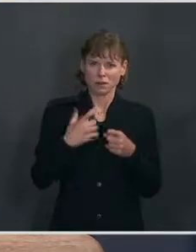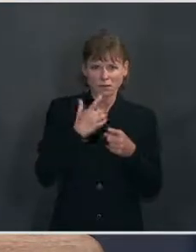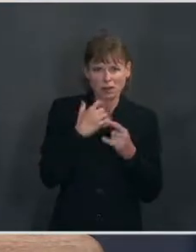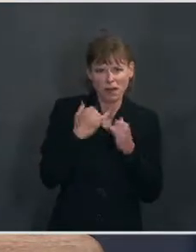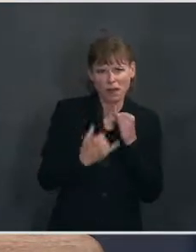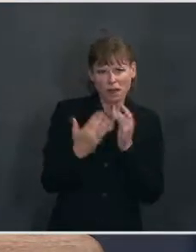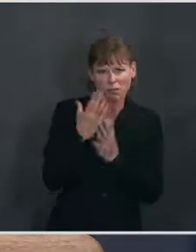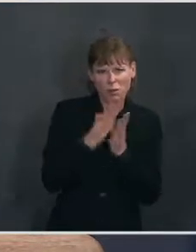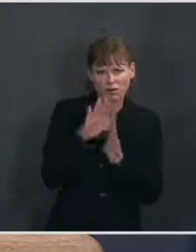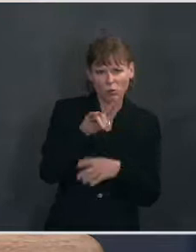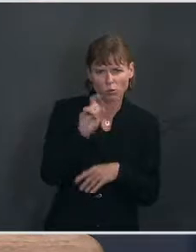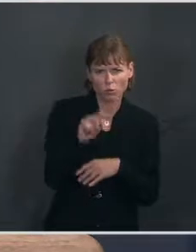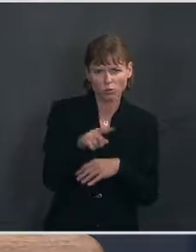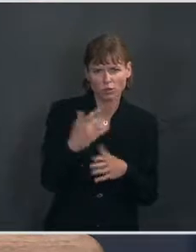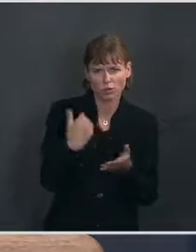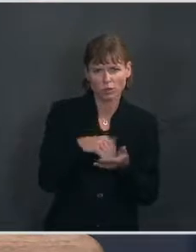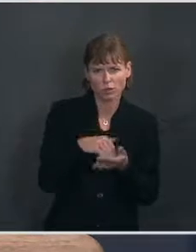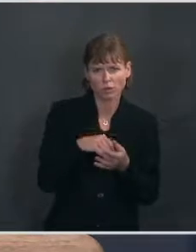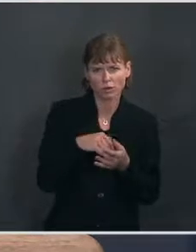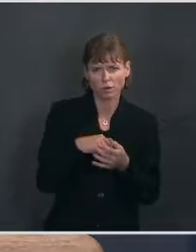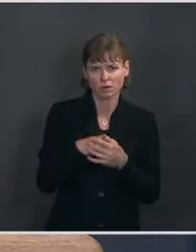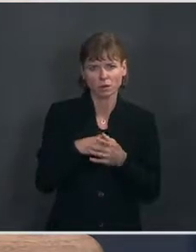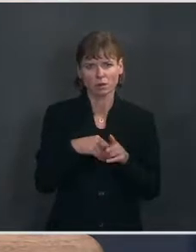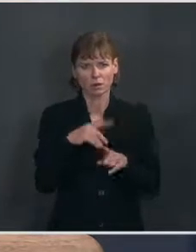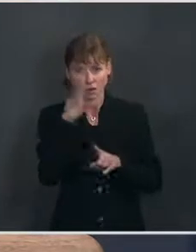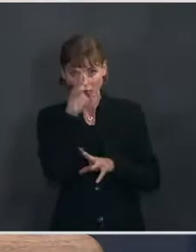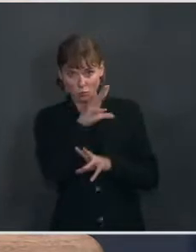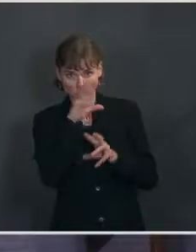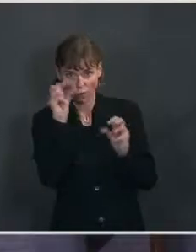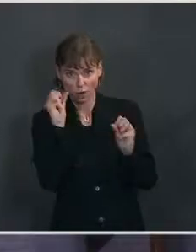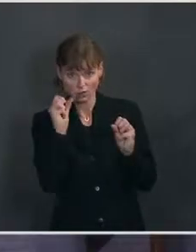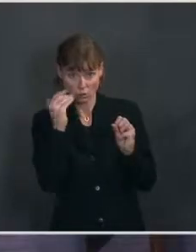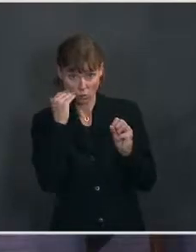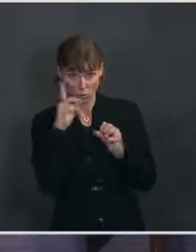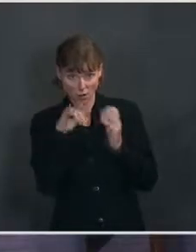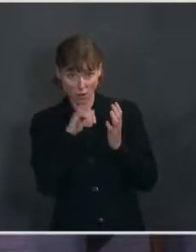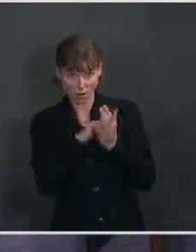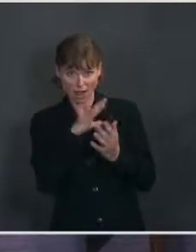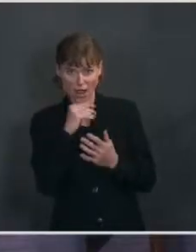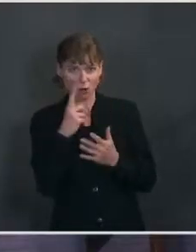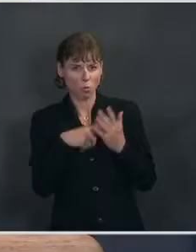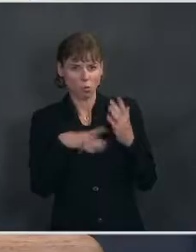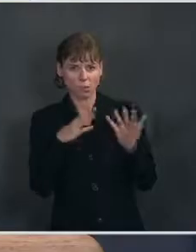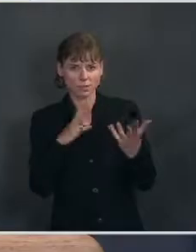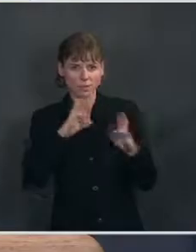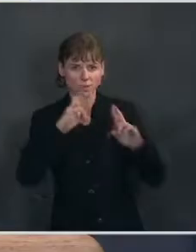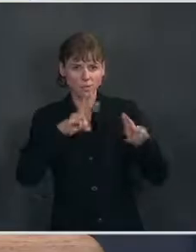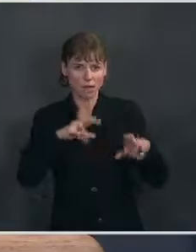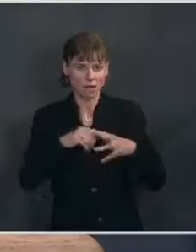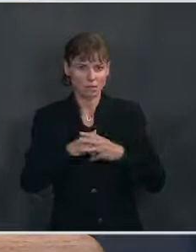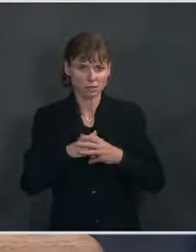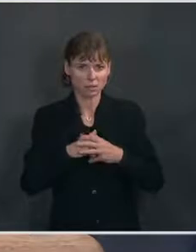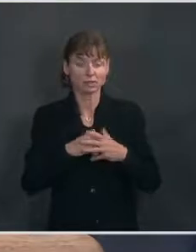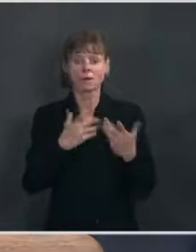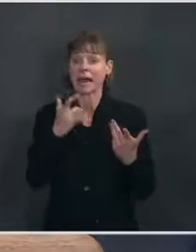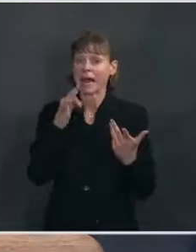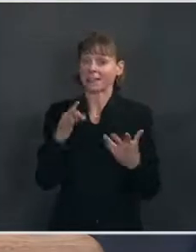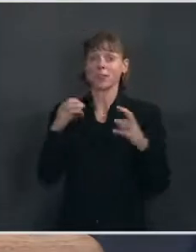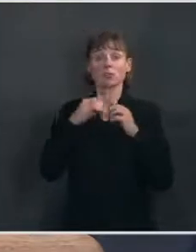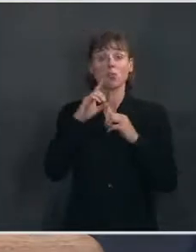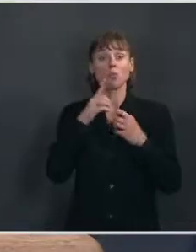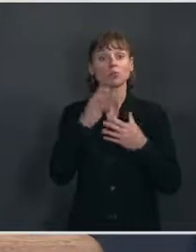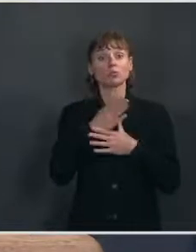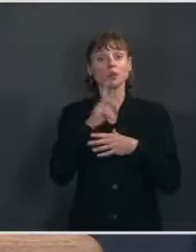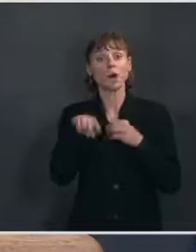the last part of the question you were asking? The Does the President know, knows about it? And what are his thoughts on it? Ms. If there's more to share on the